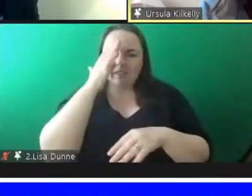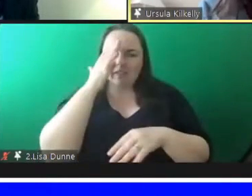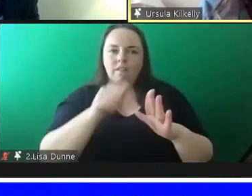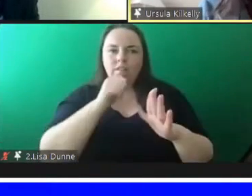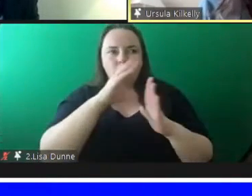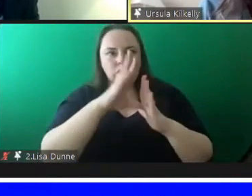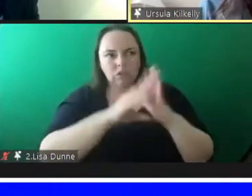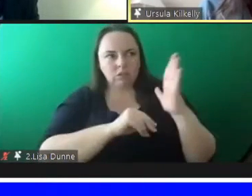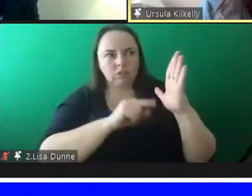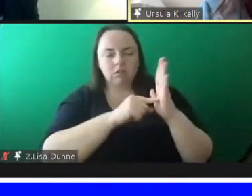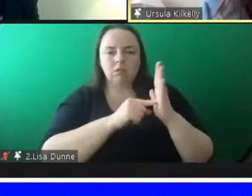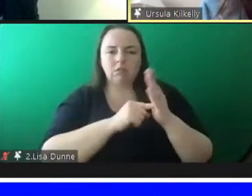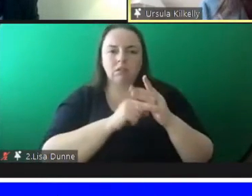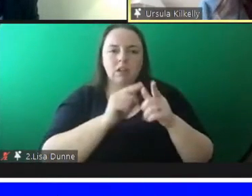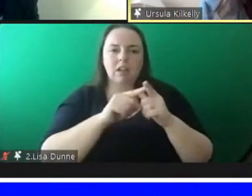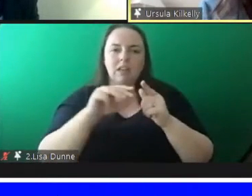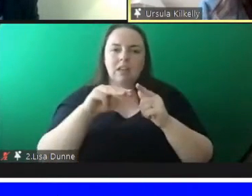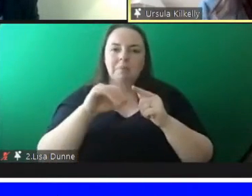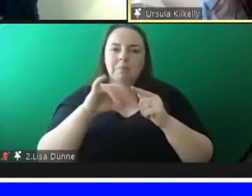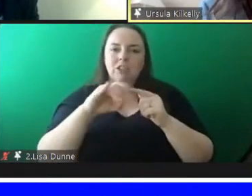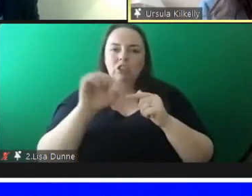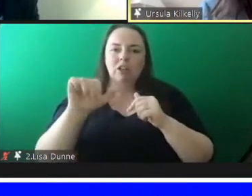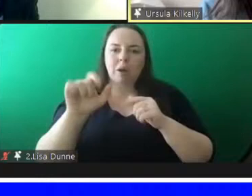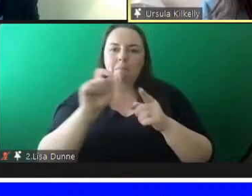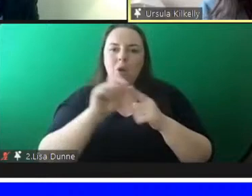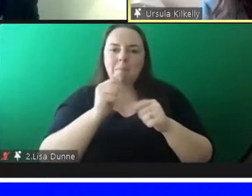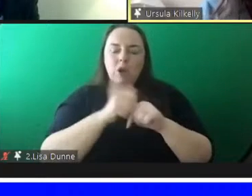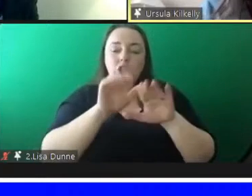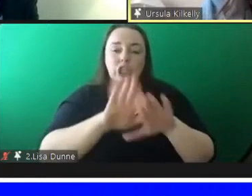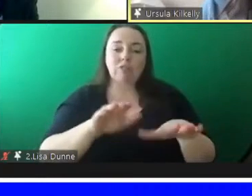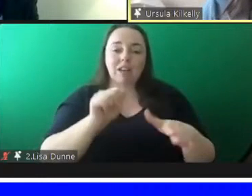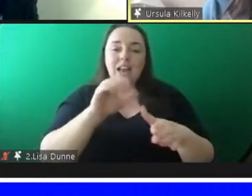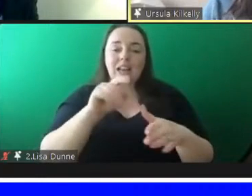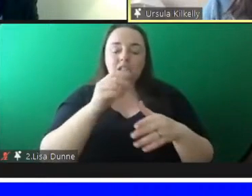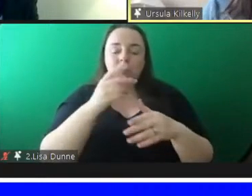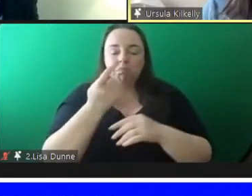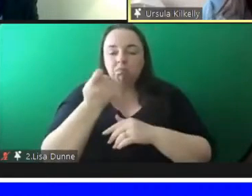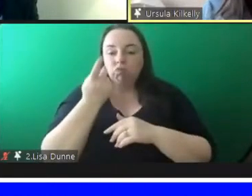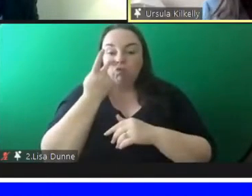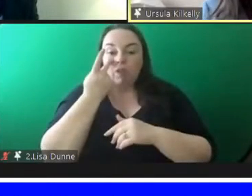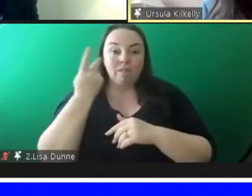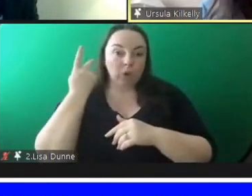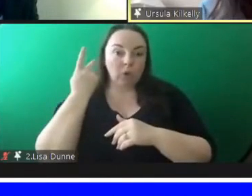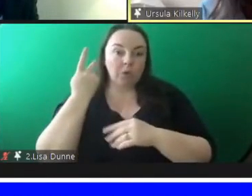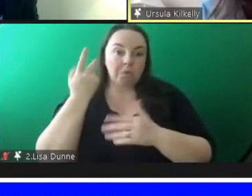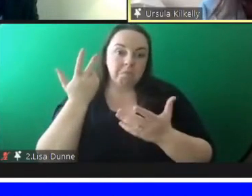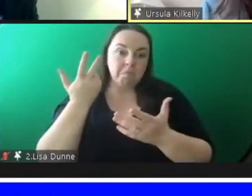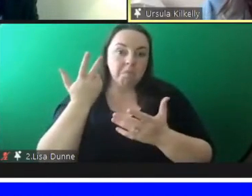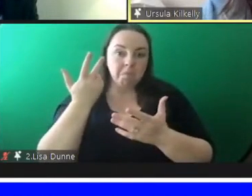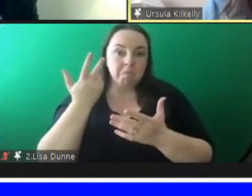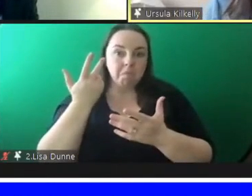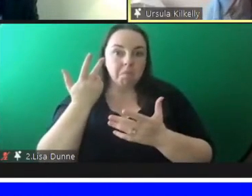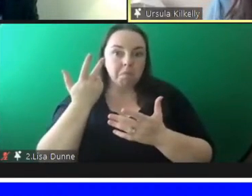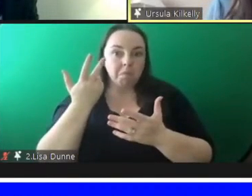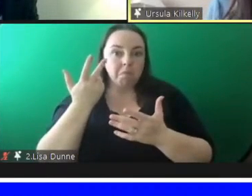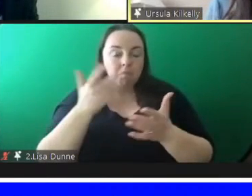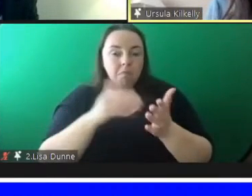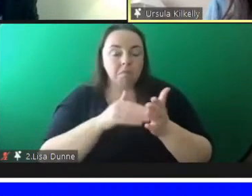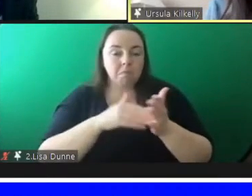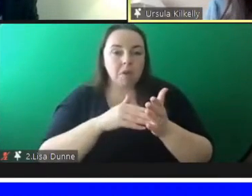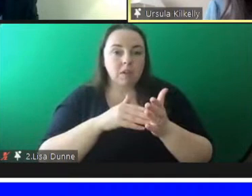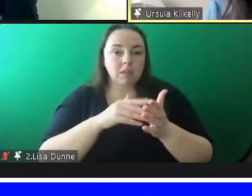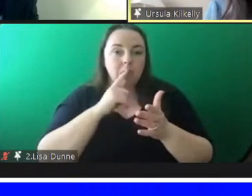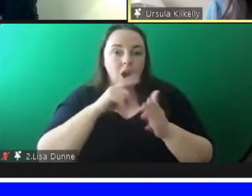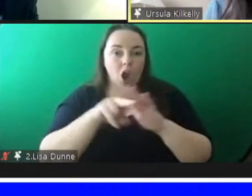to michelle michelle martin's point about the children act is being reviewed i think uh devon might say something about that but but it is um under